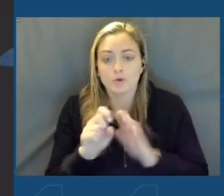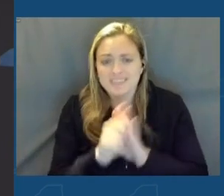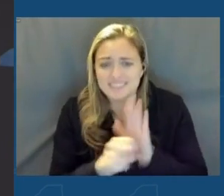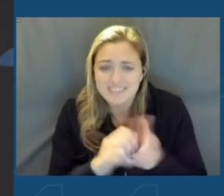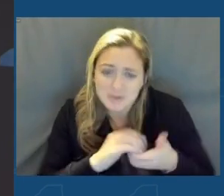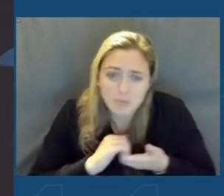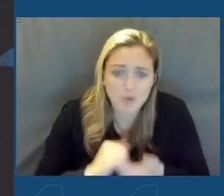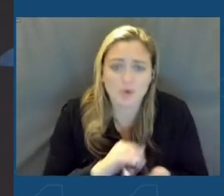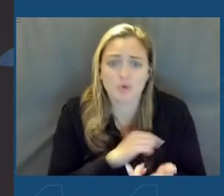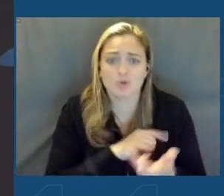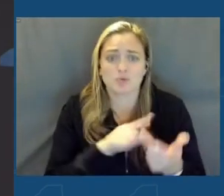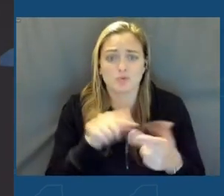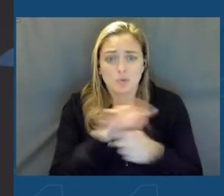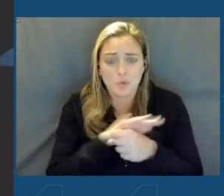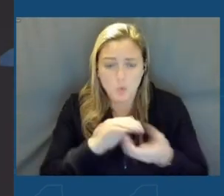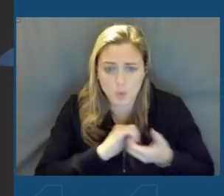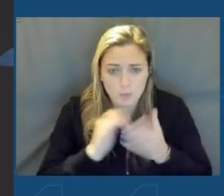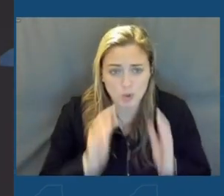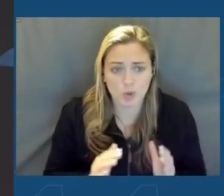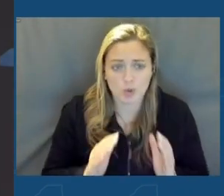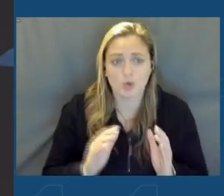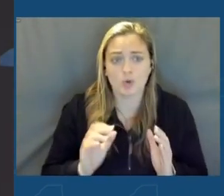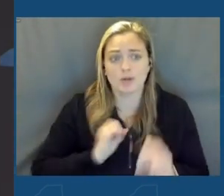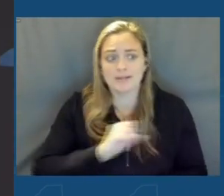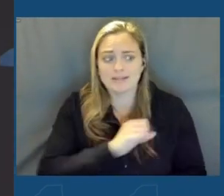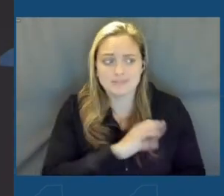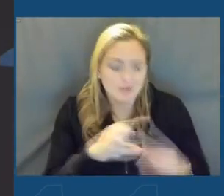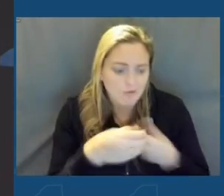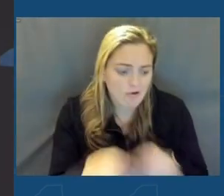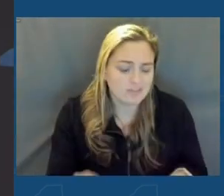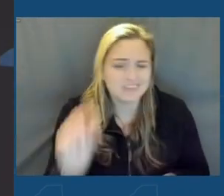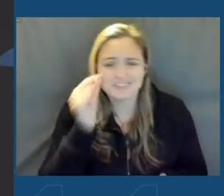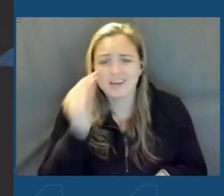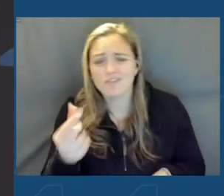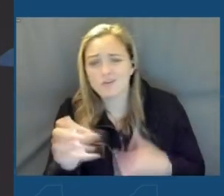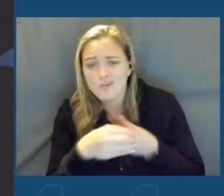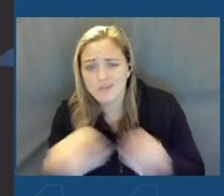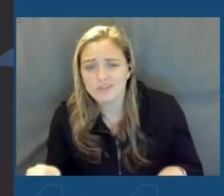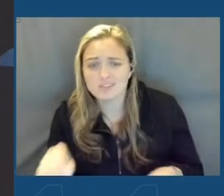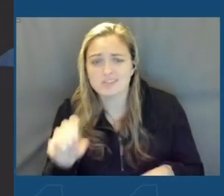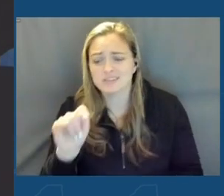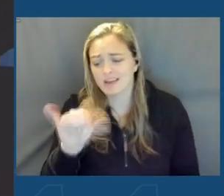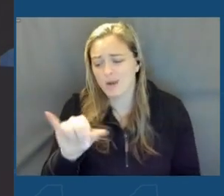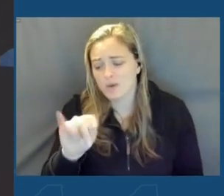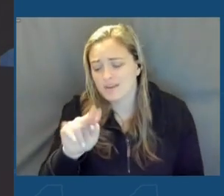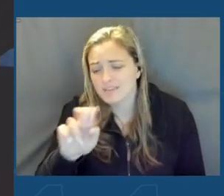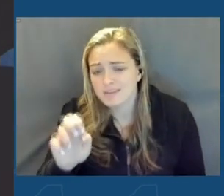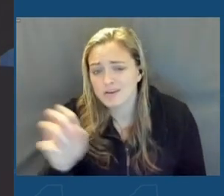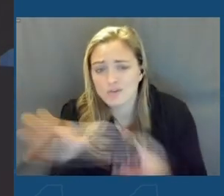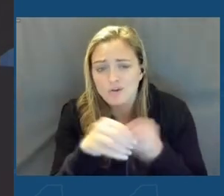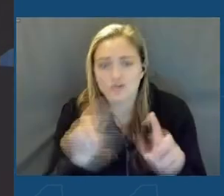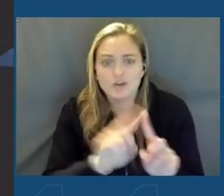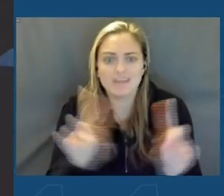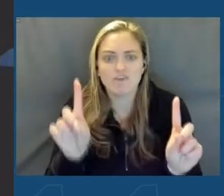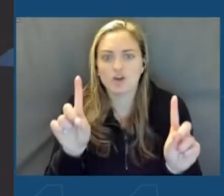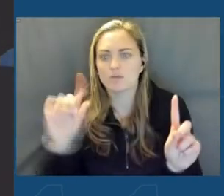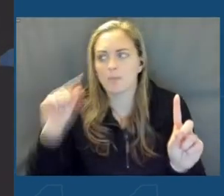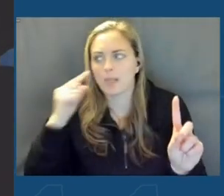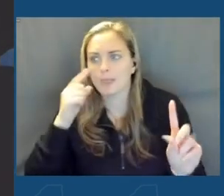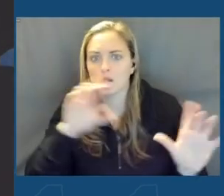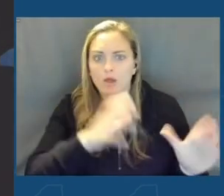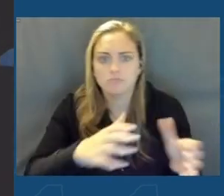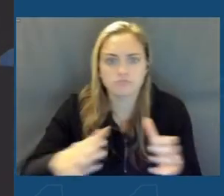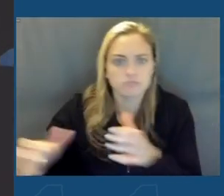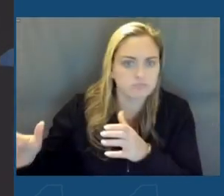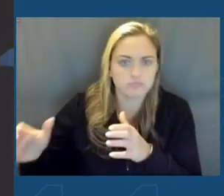our local partners, United States Senate offices, governor offices, county executive offices, people of different political parties. This was the